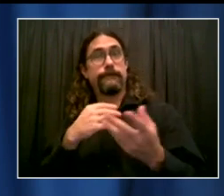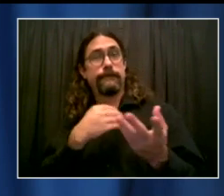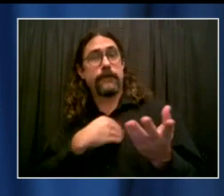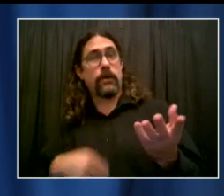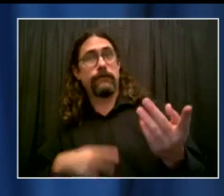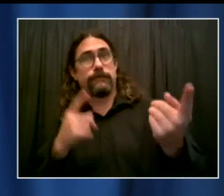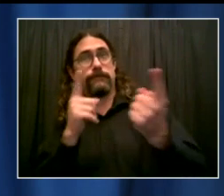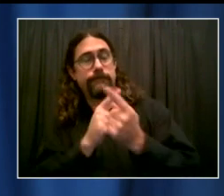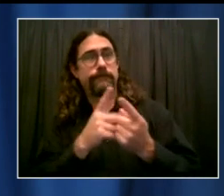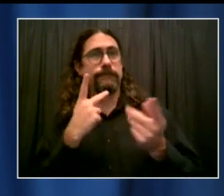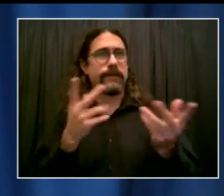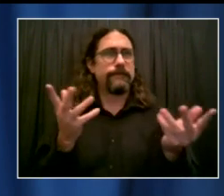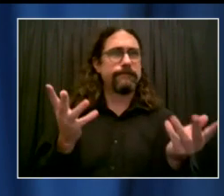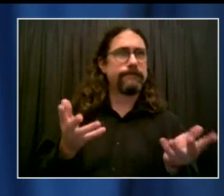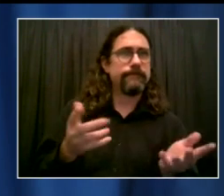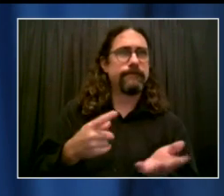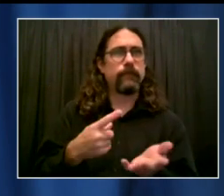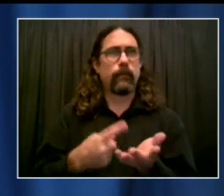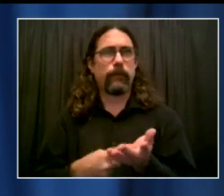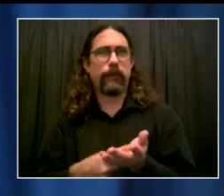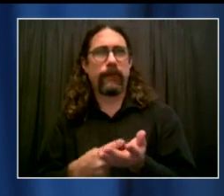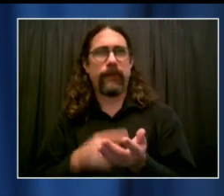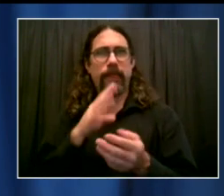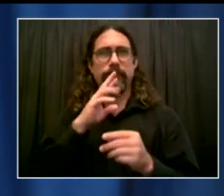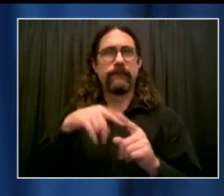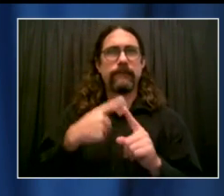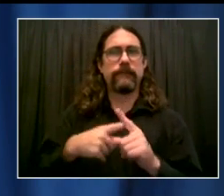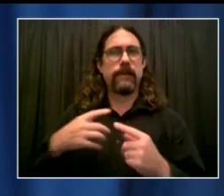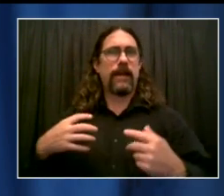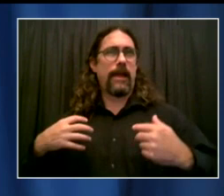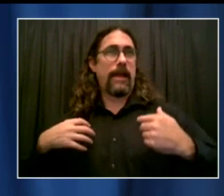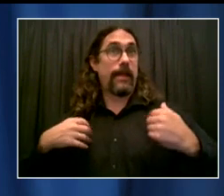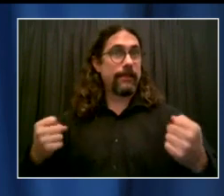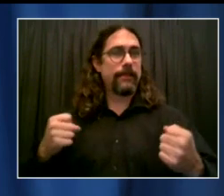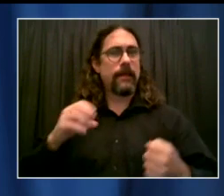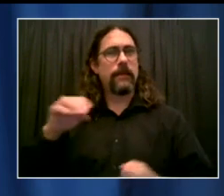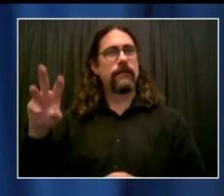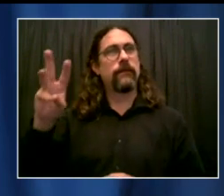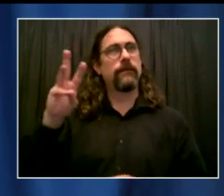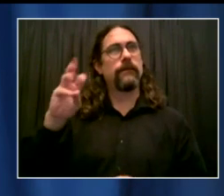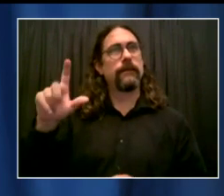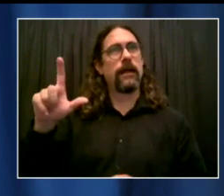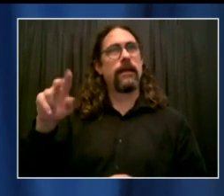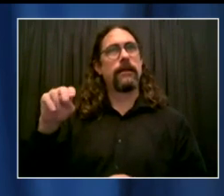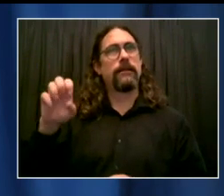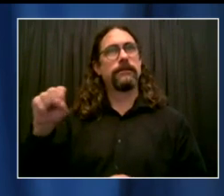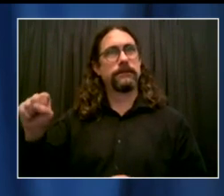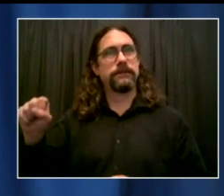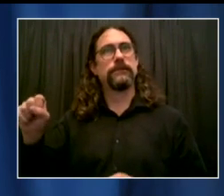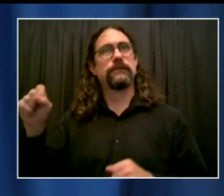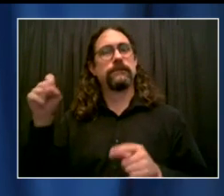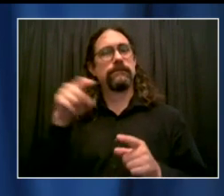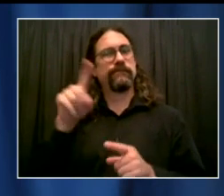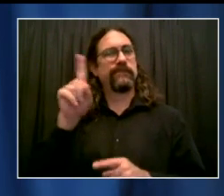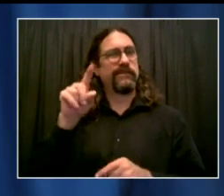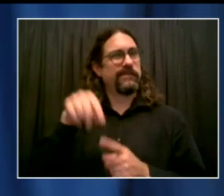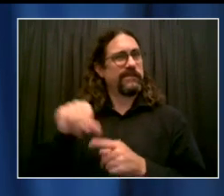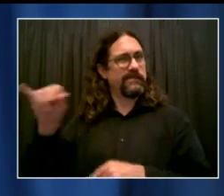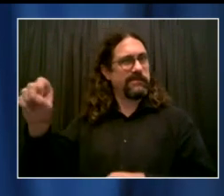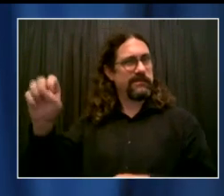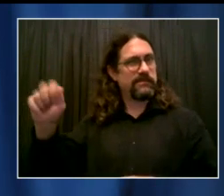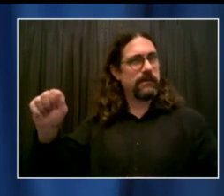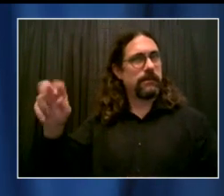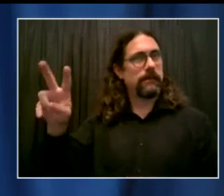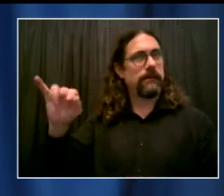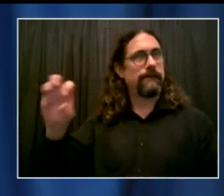feasibility study, eventually led to an RFP, did a lot of work with our friends at EDC. Not surprisingly, sir, they